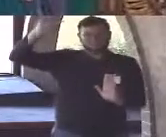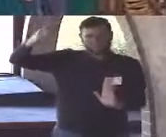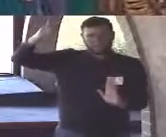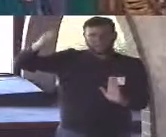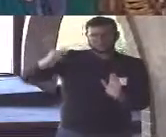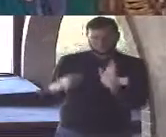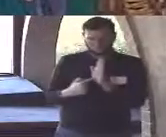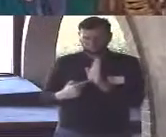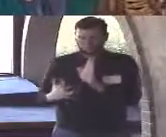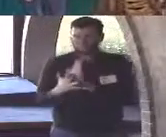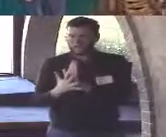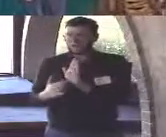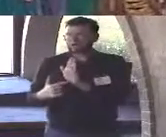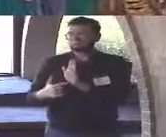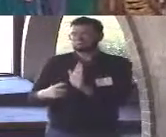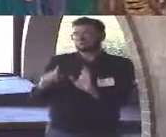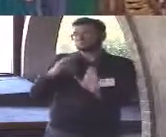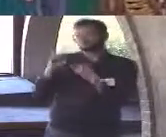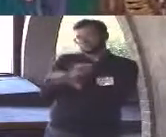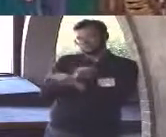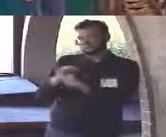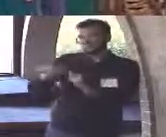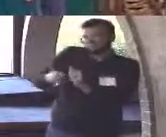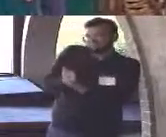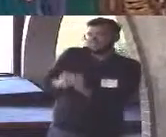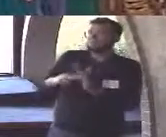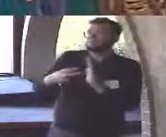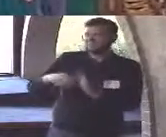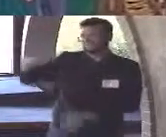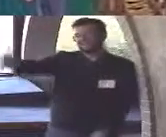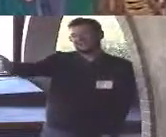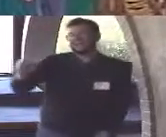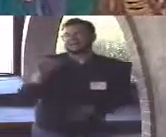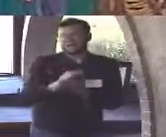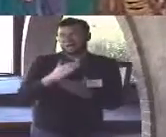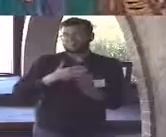because that was my intent as the author so you owe me five dollars